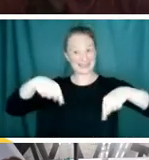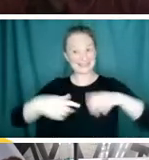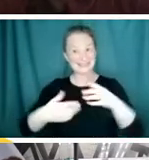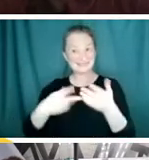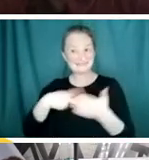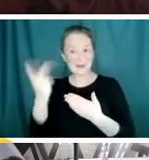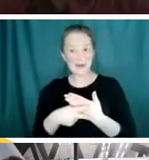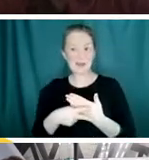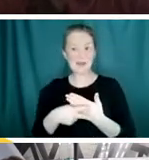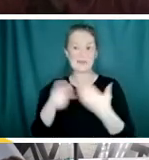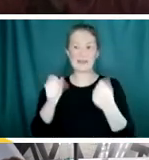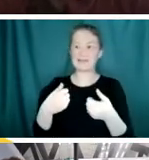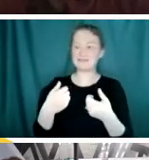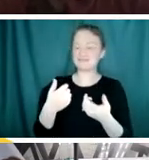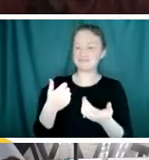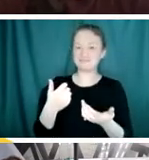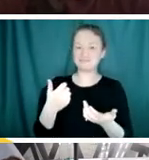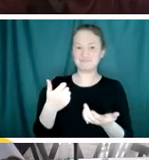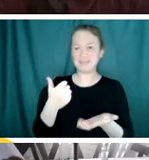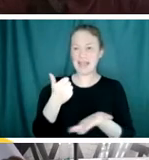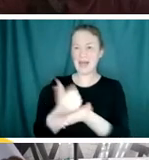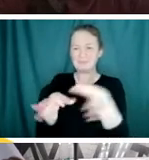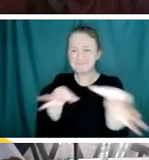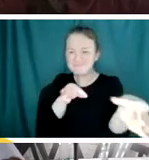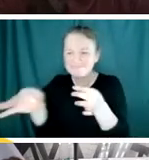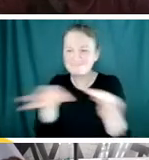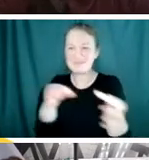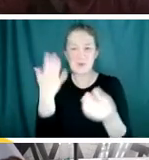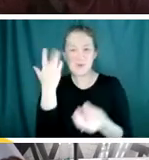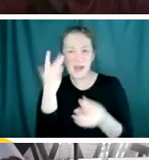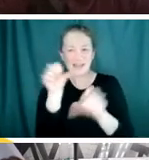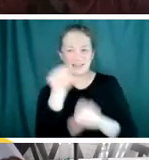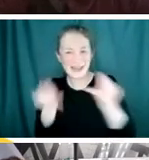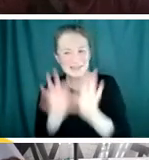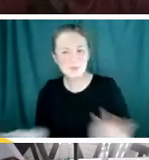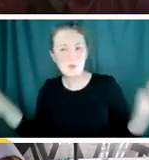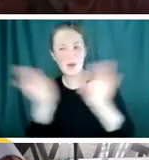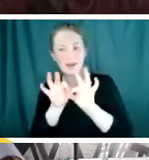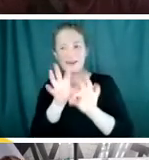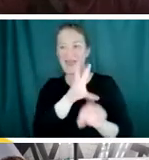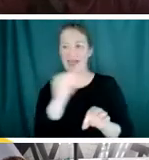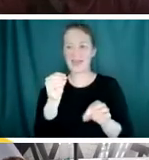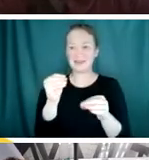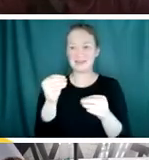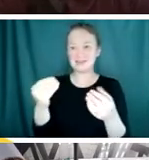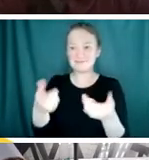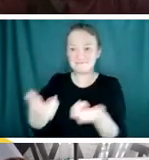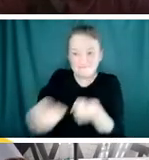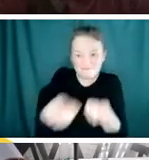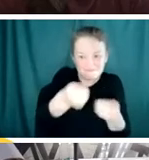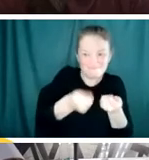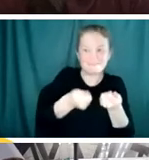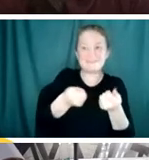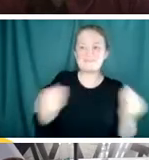really help to drive through the importance of science in what we do and make it so that maybe somebody else will want to go into science.